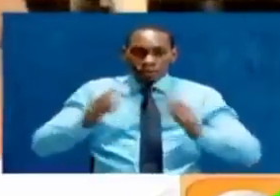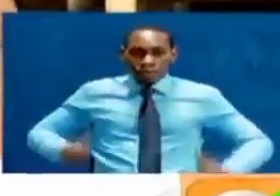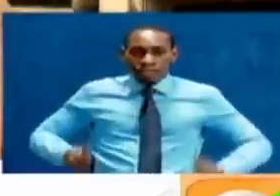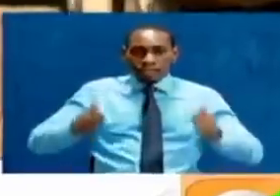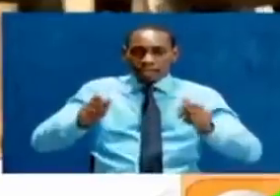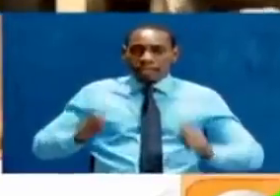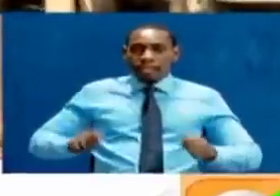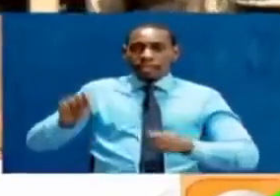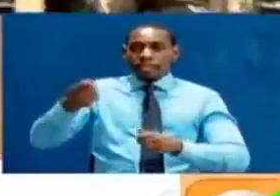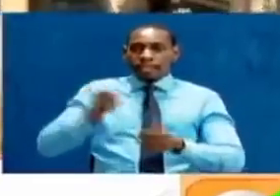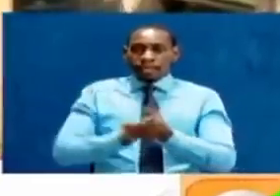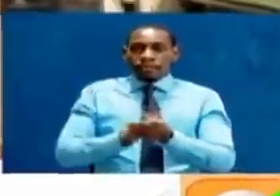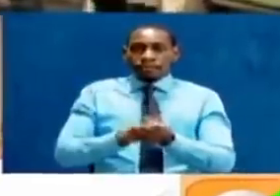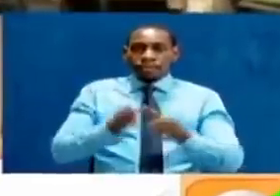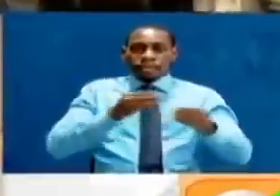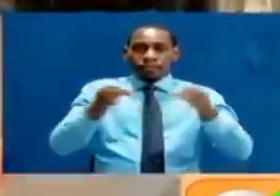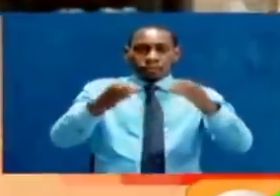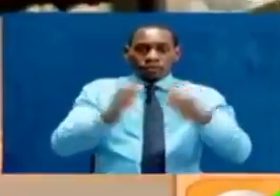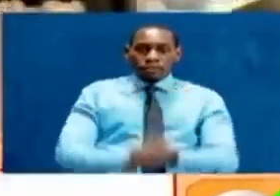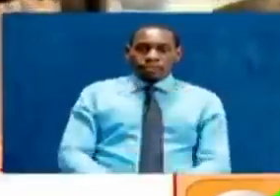for Kenya's paraplegic community.